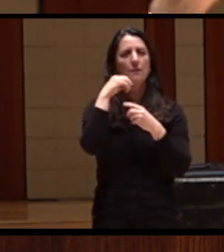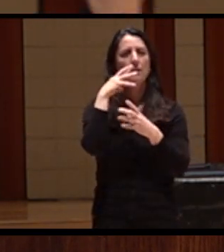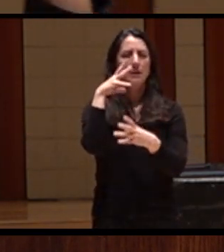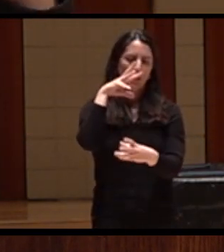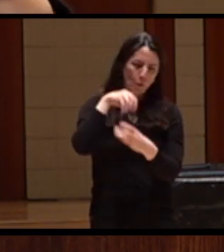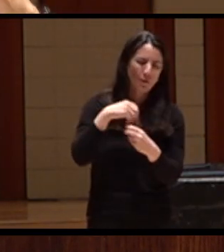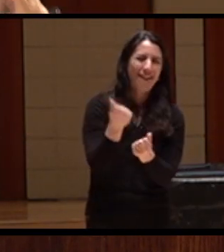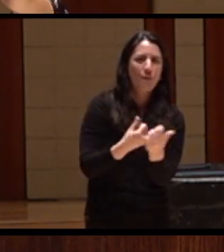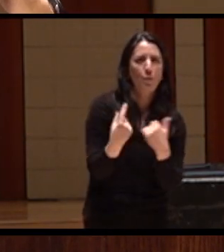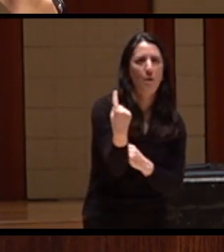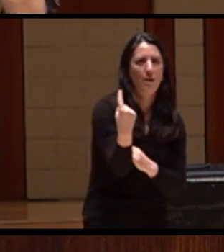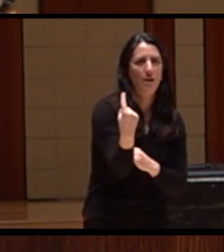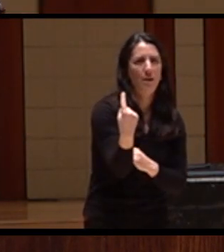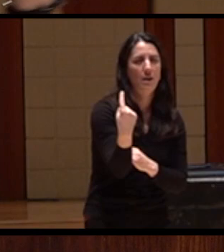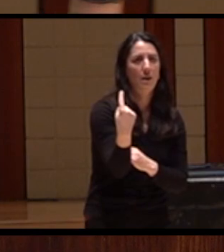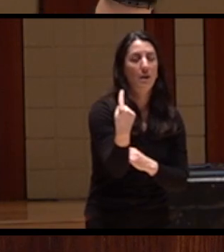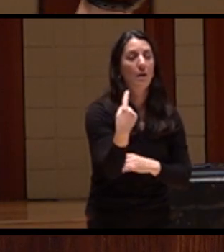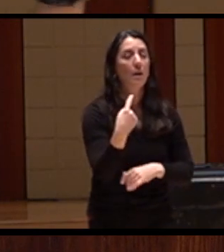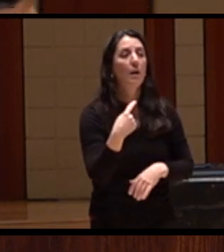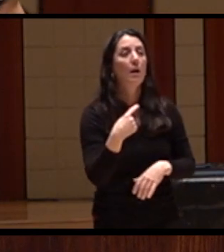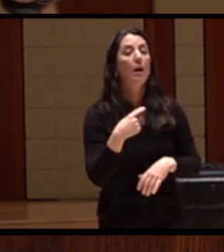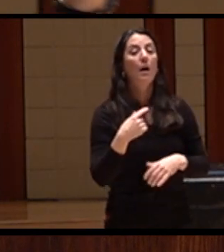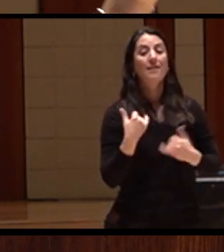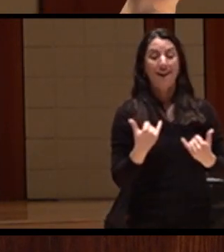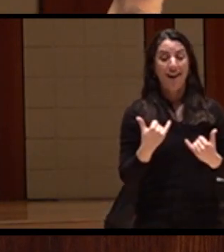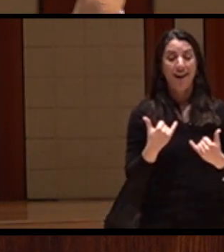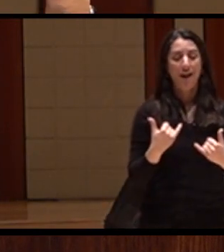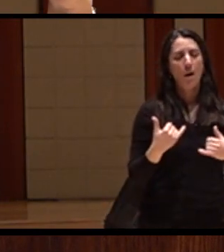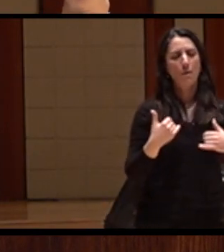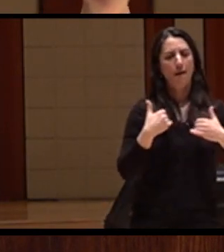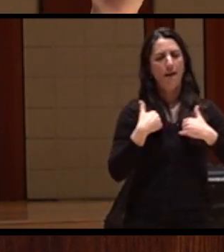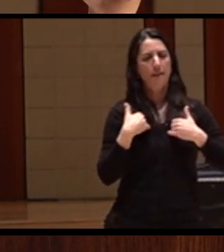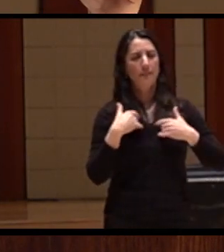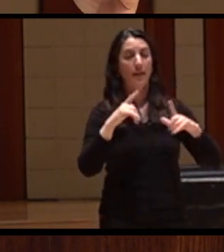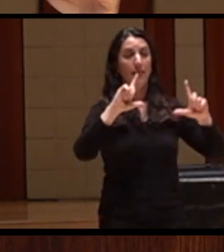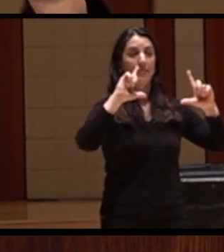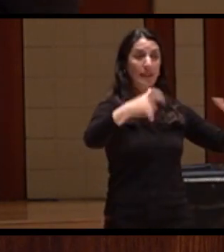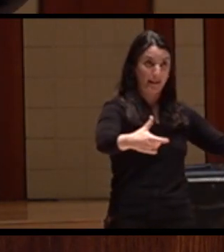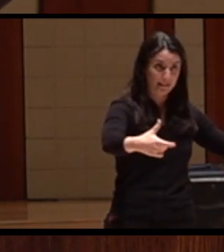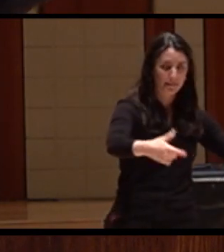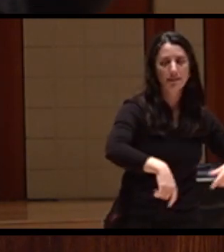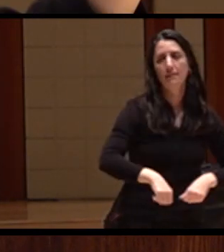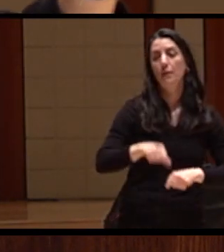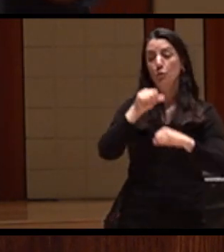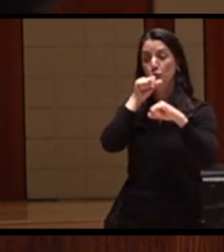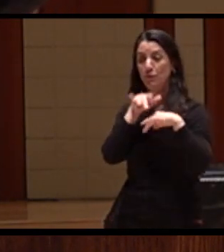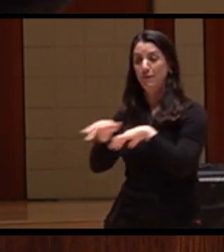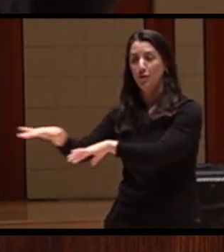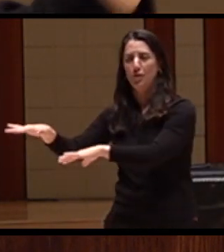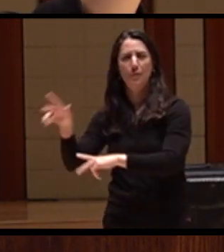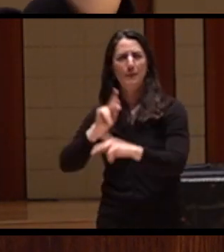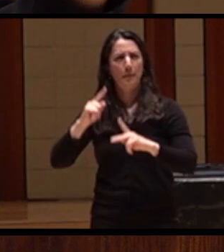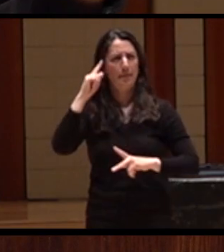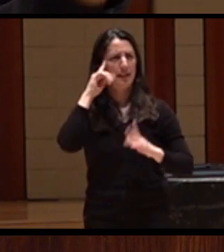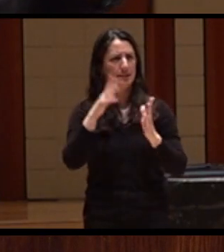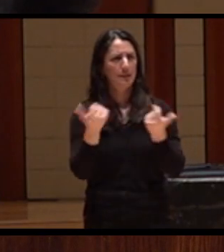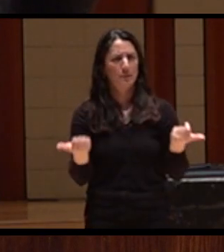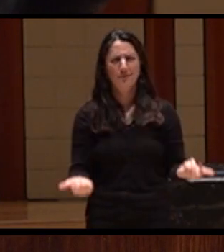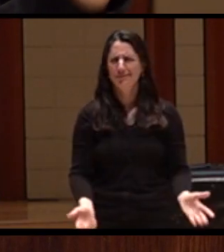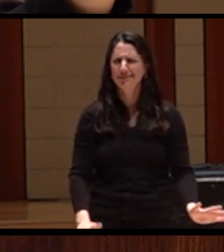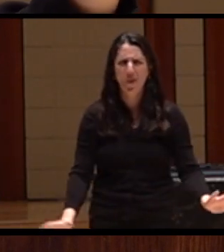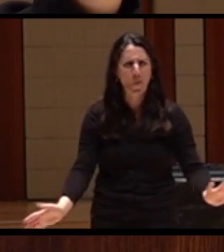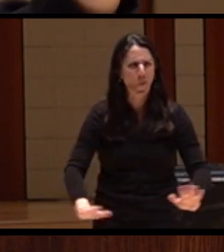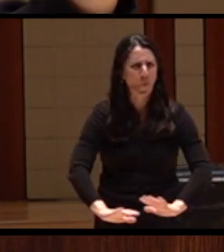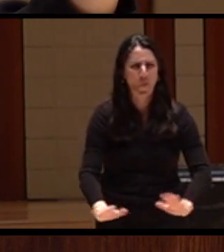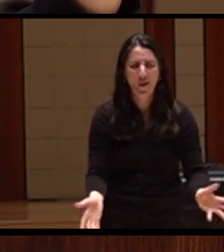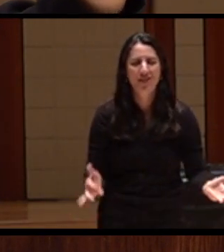and the river are divided. And of course, there's a state line that goes through all of that, right? Oregon has its own set of